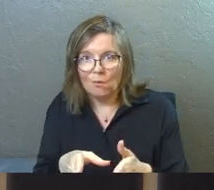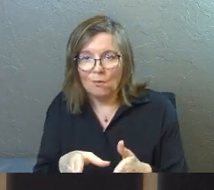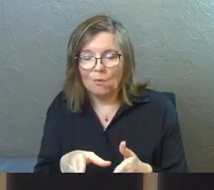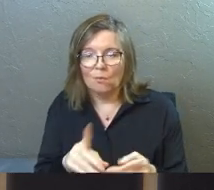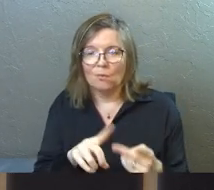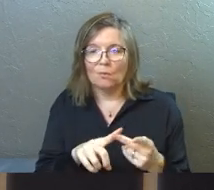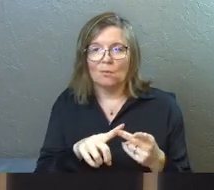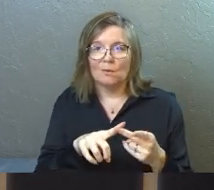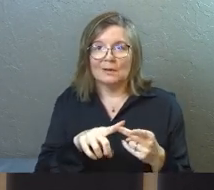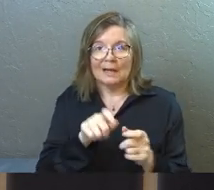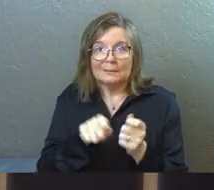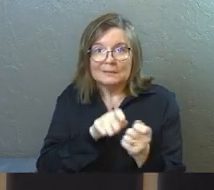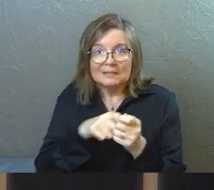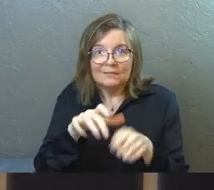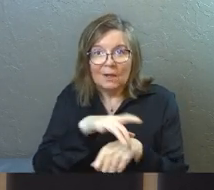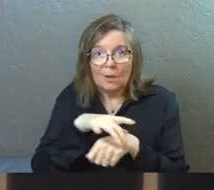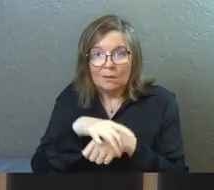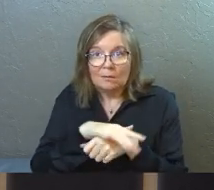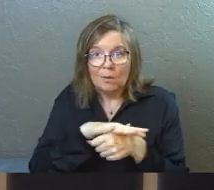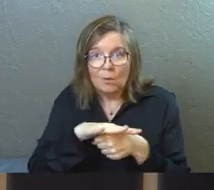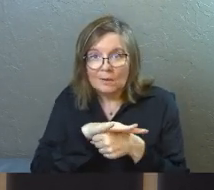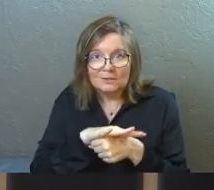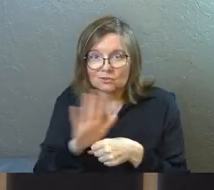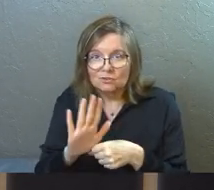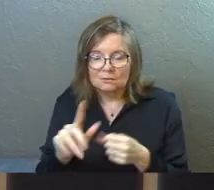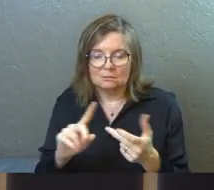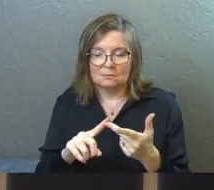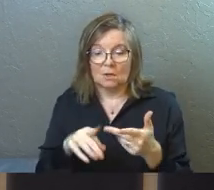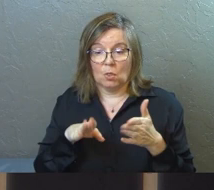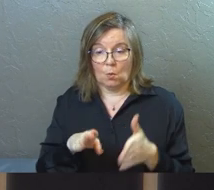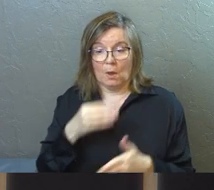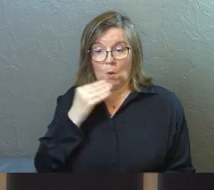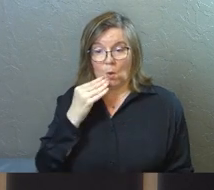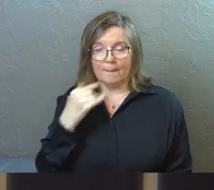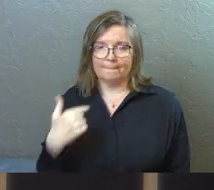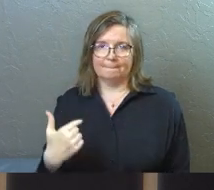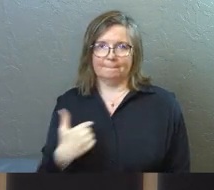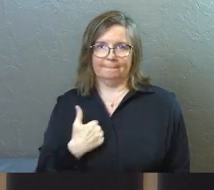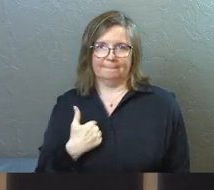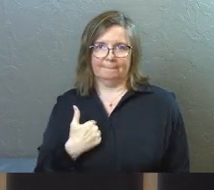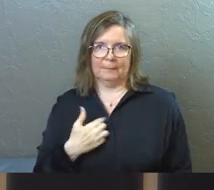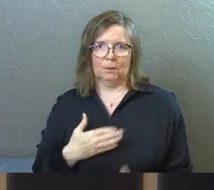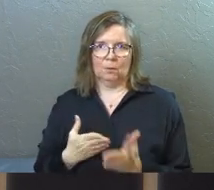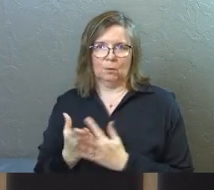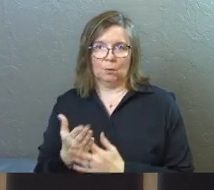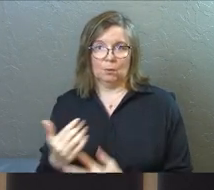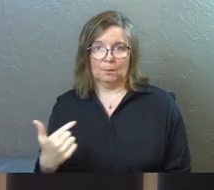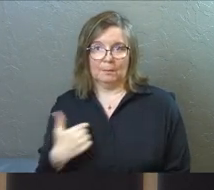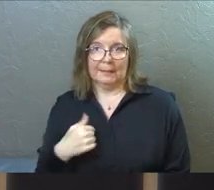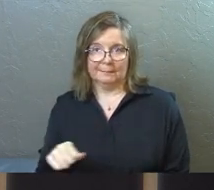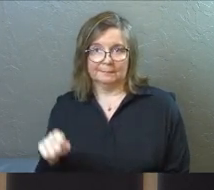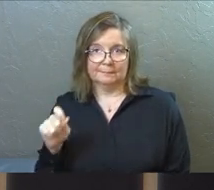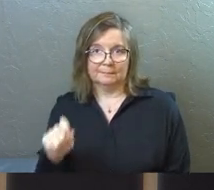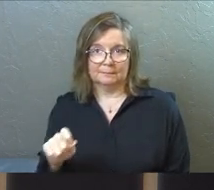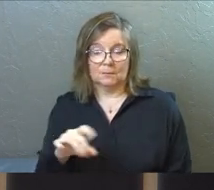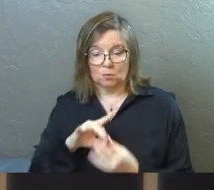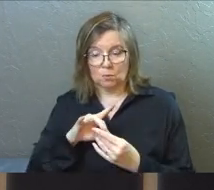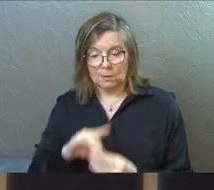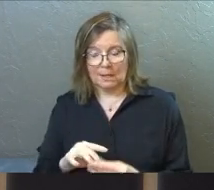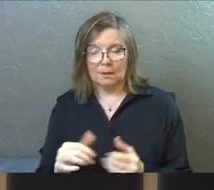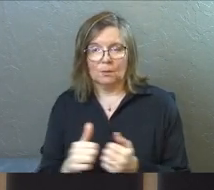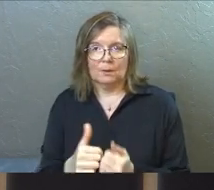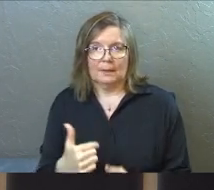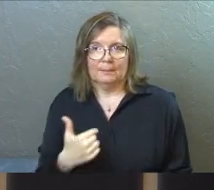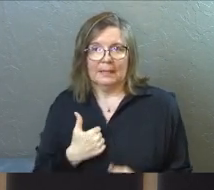It's not a geographical location. The way home is me, he says. The way home is a relationship